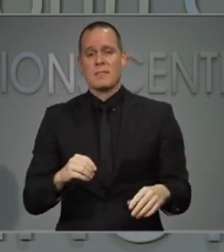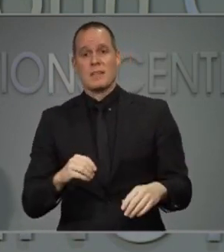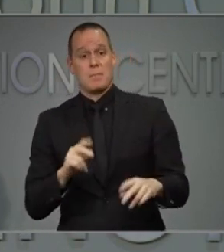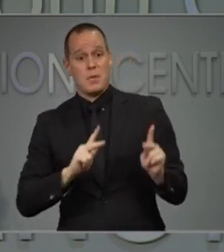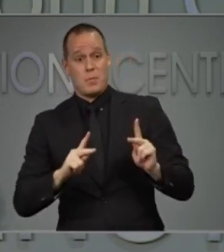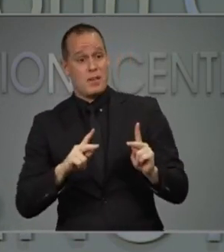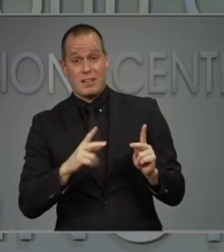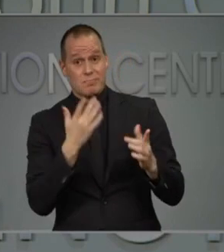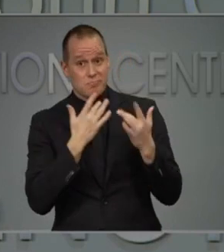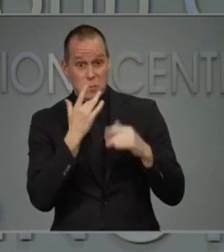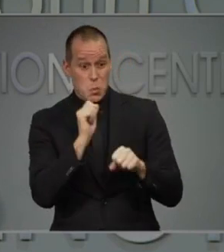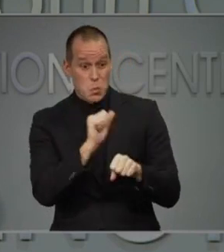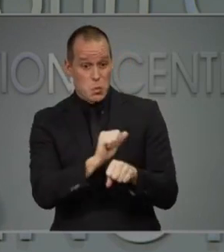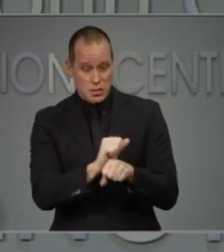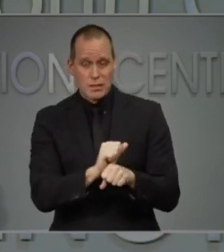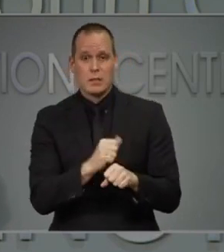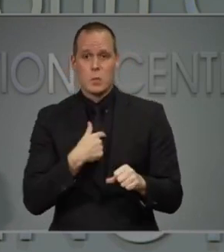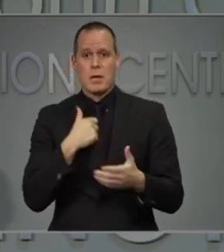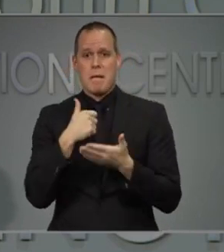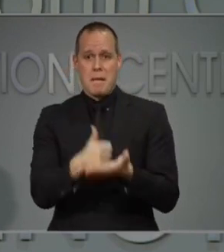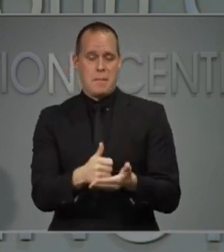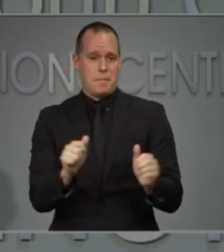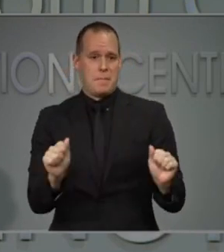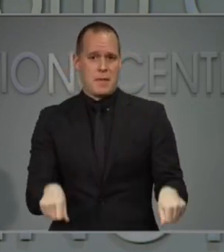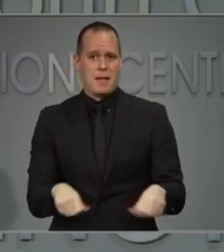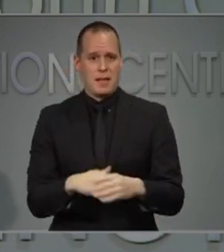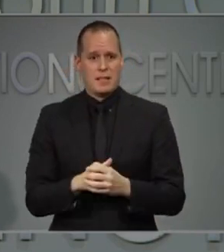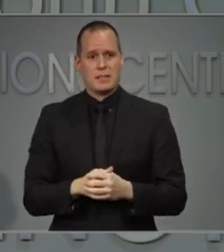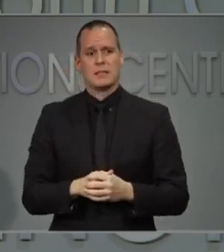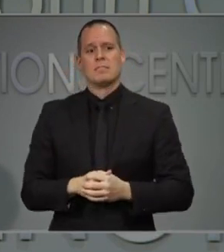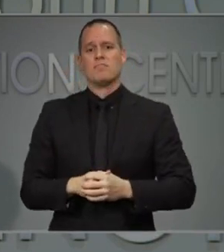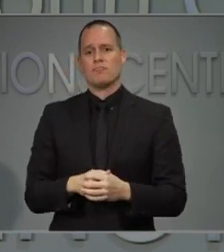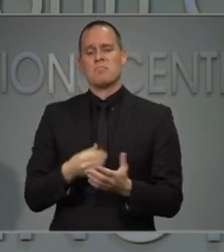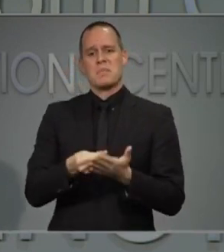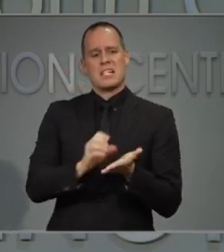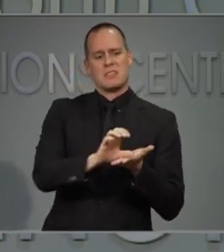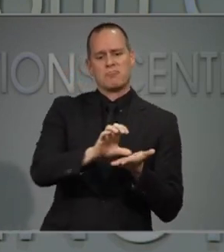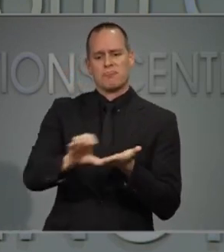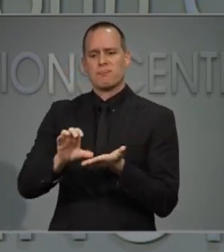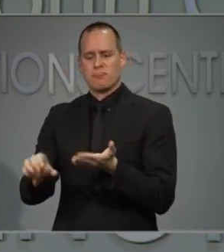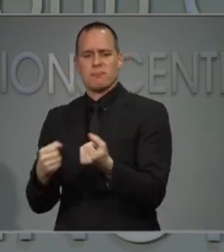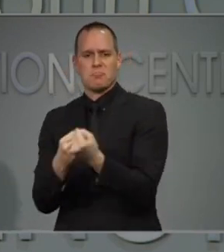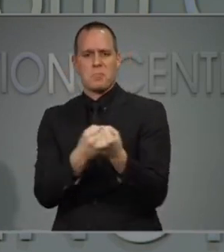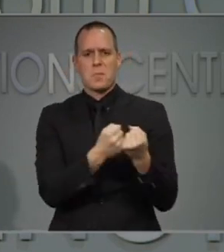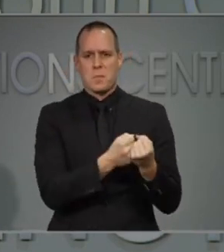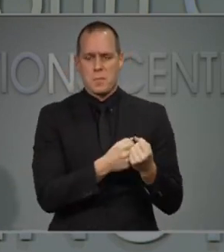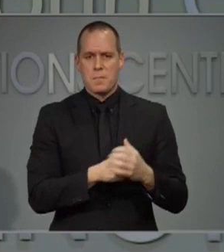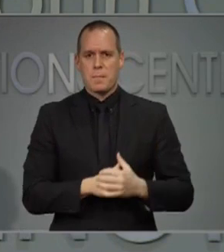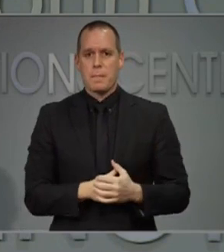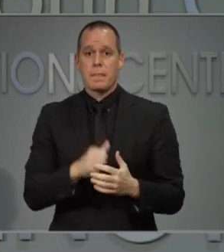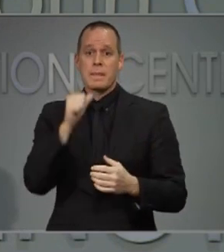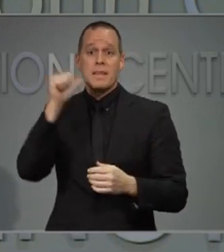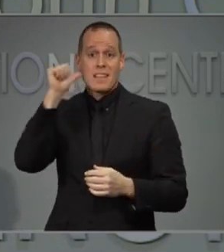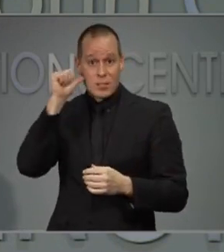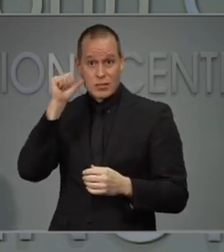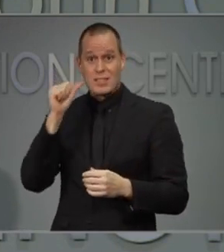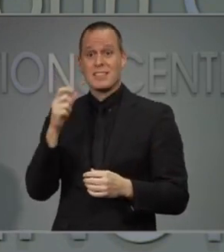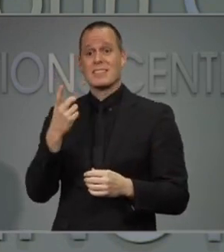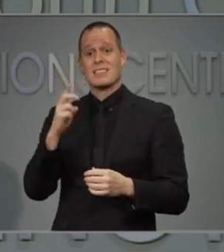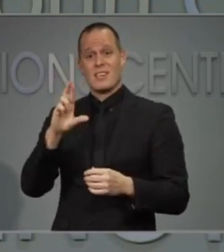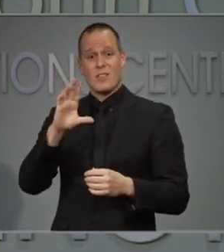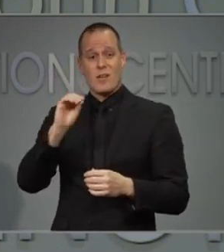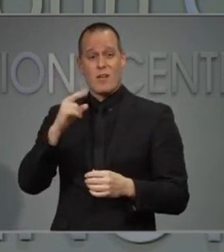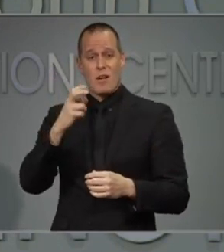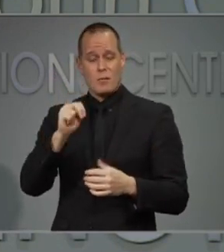state. We are enacting our battle plan. Just yesterday, you heard Dr. Cohen talk about the